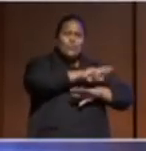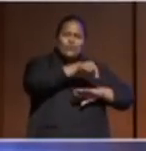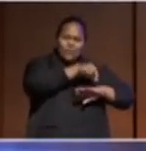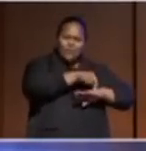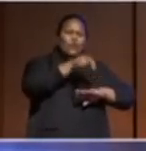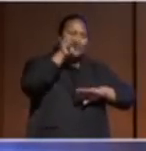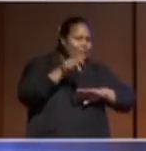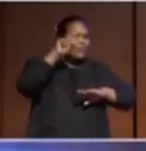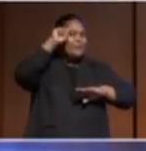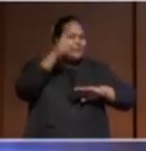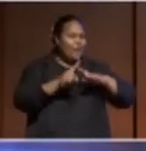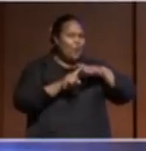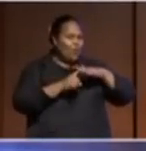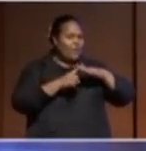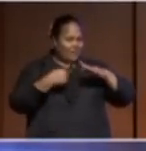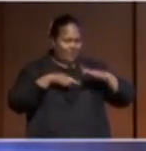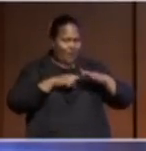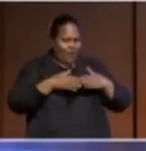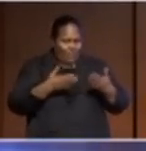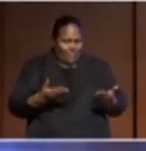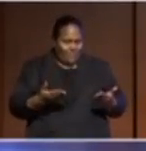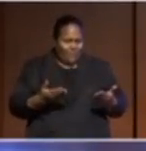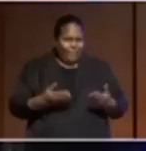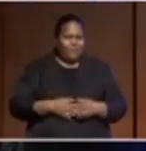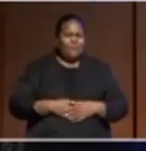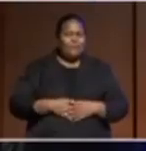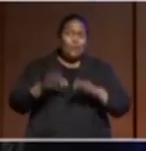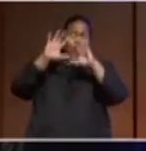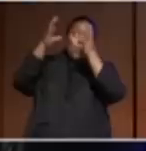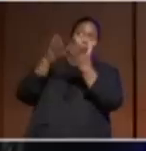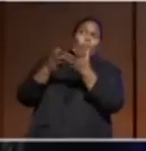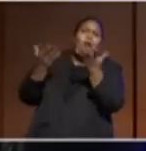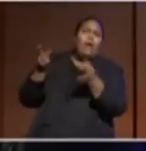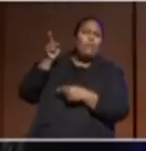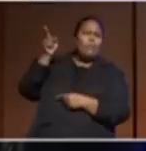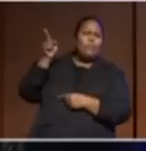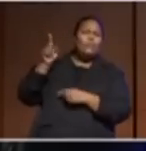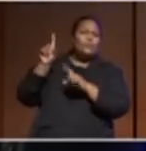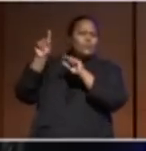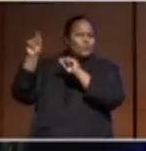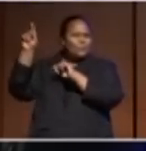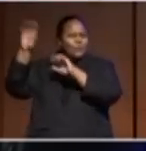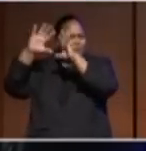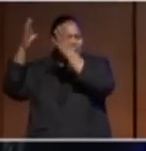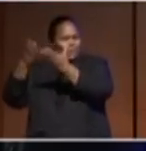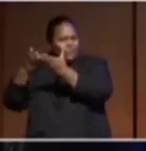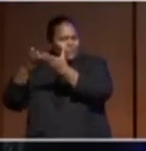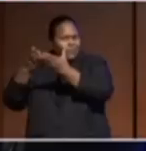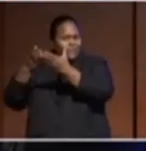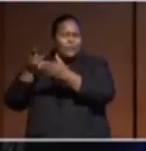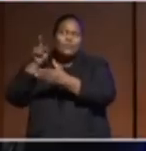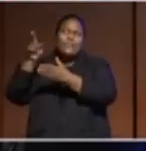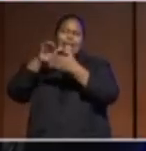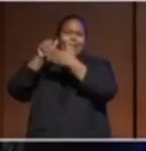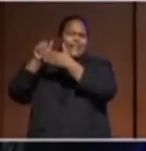that we find ourselves in. What is the global context and what is the emerging global context right now?